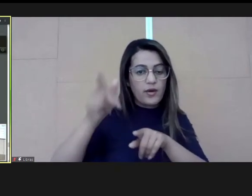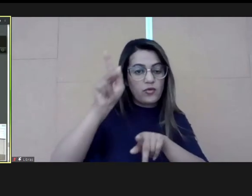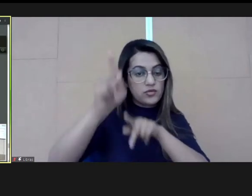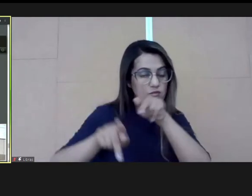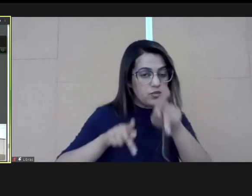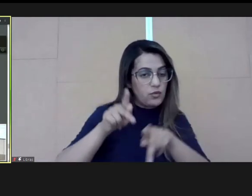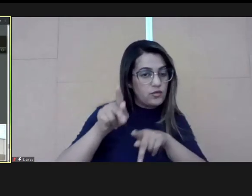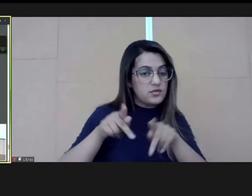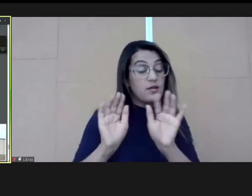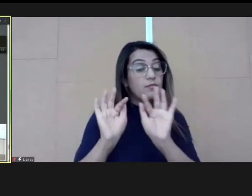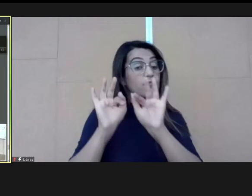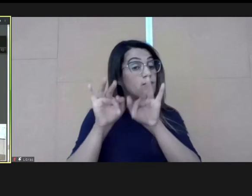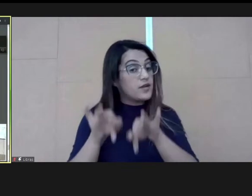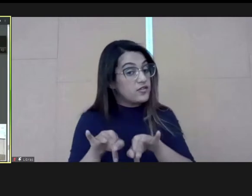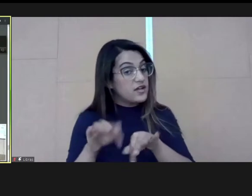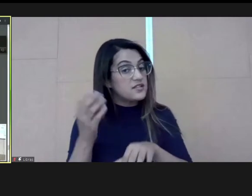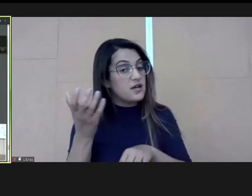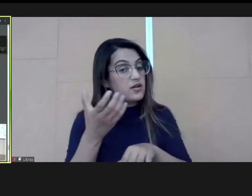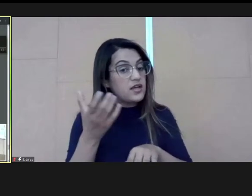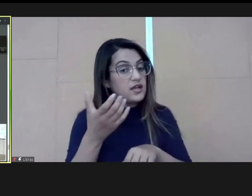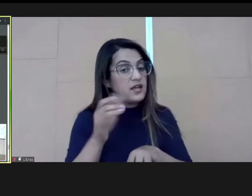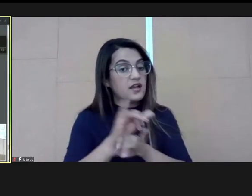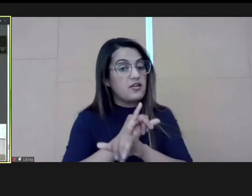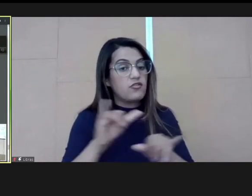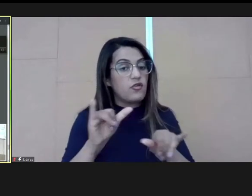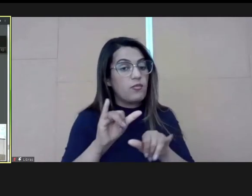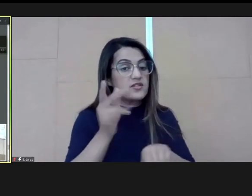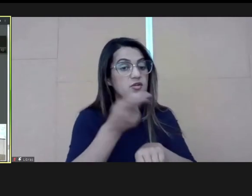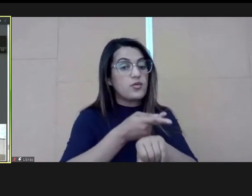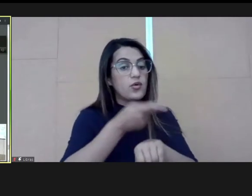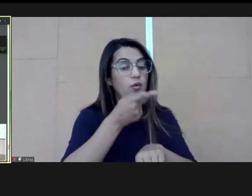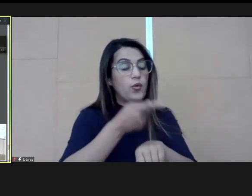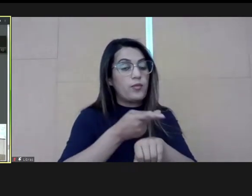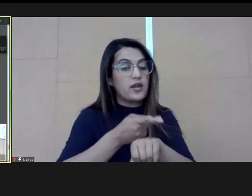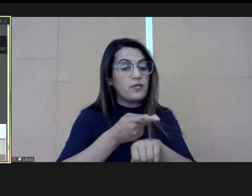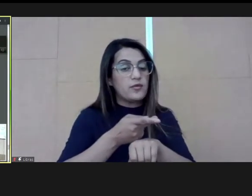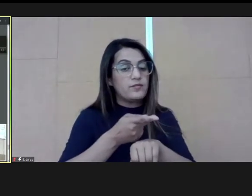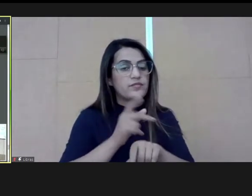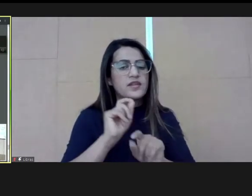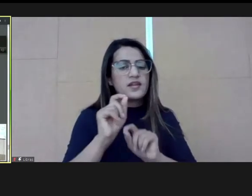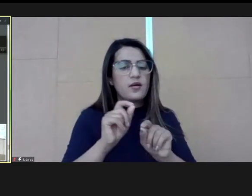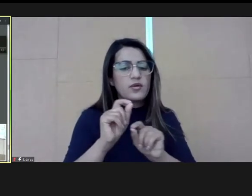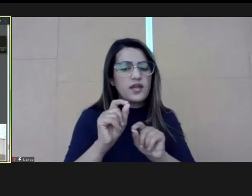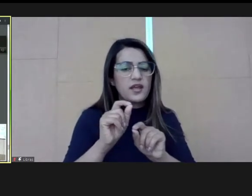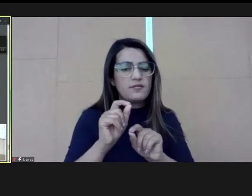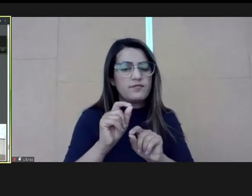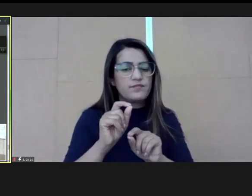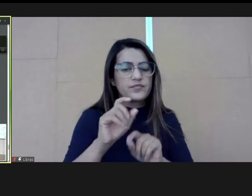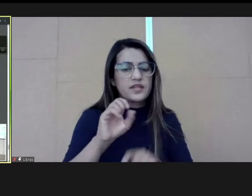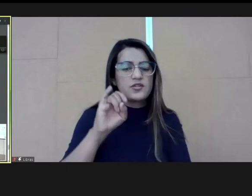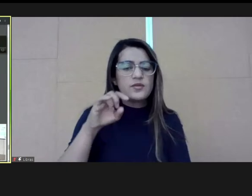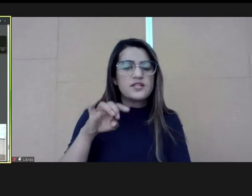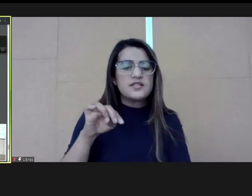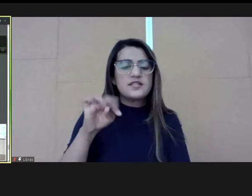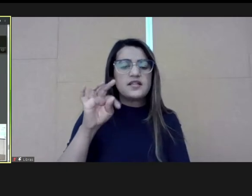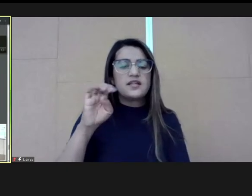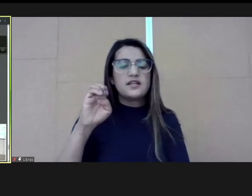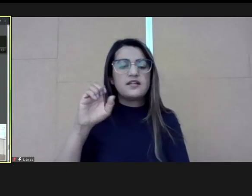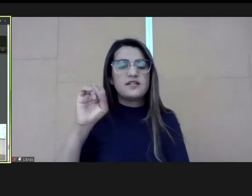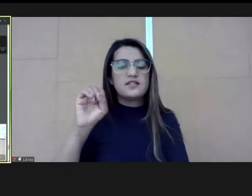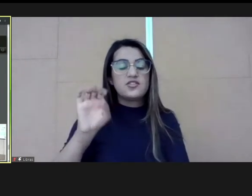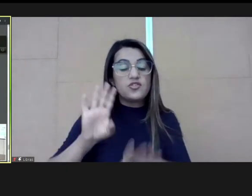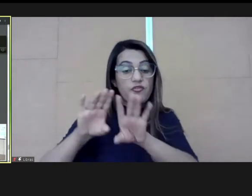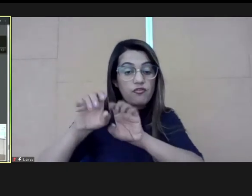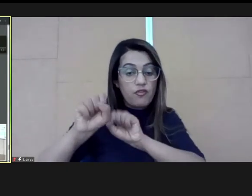The bulletin is already open to all the audiences. And, in the end, I would like only to mention the premium leadership program.